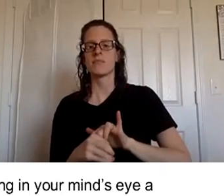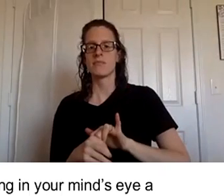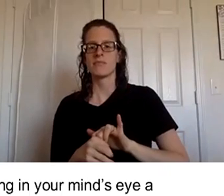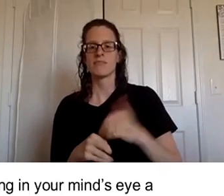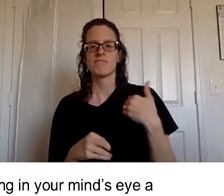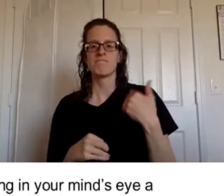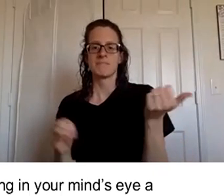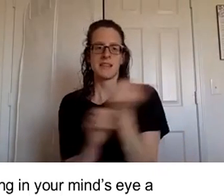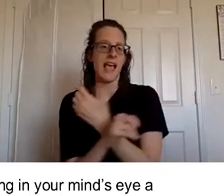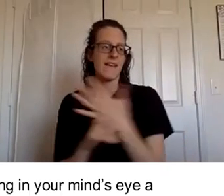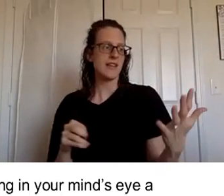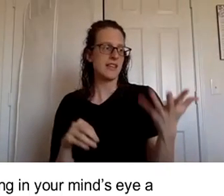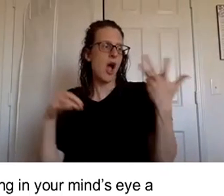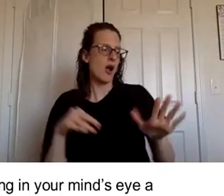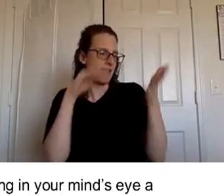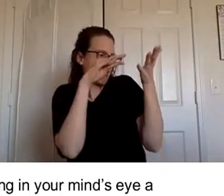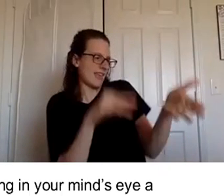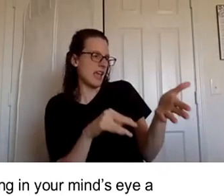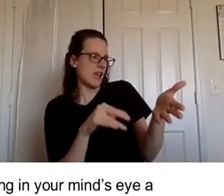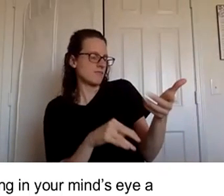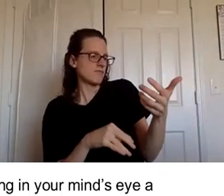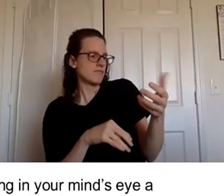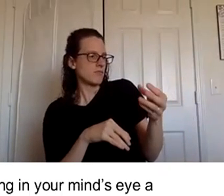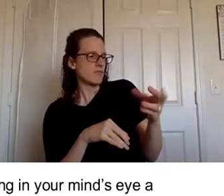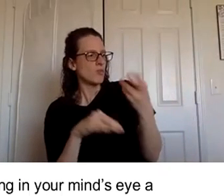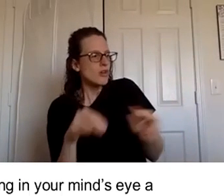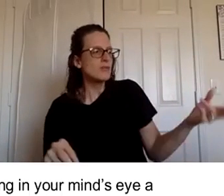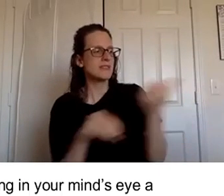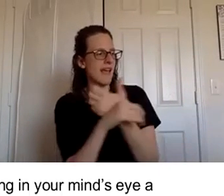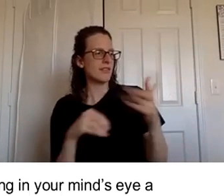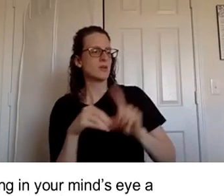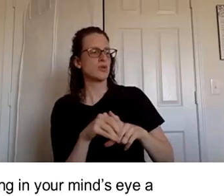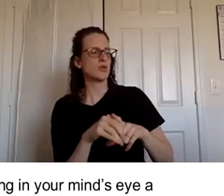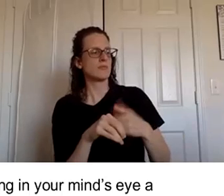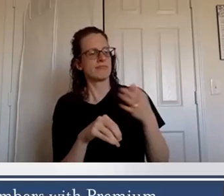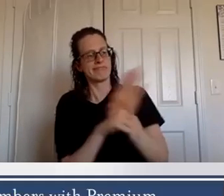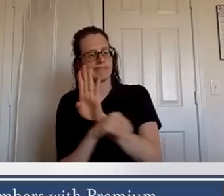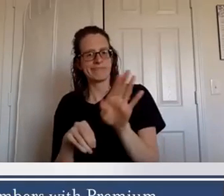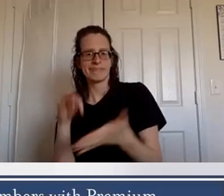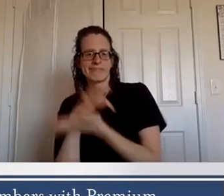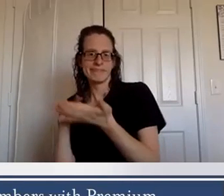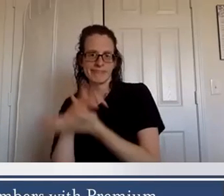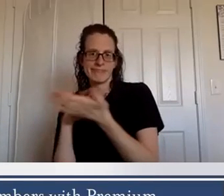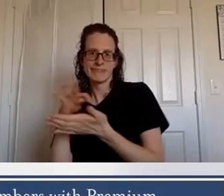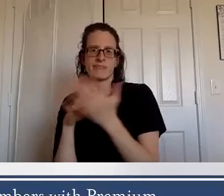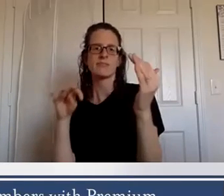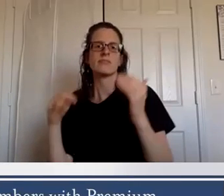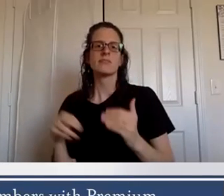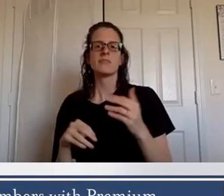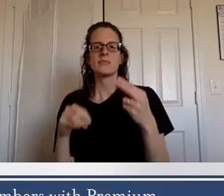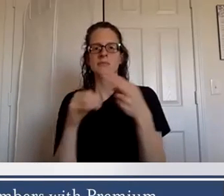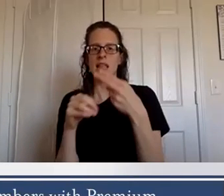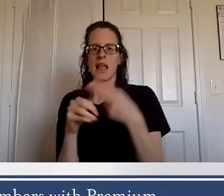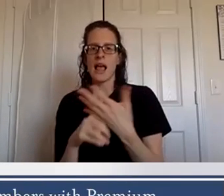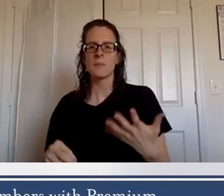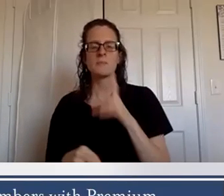everything there for us to do this so we'll go on to the next slide and we will talk